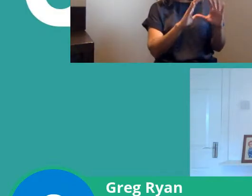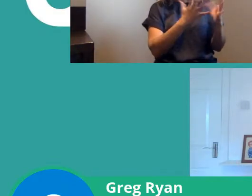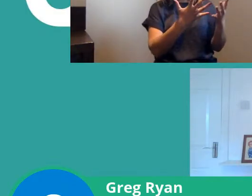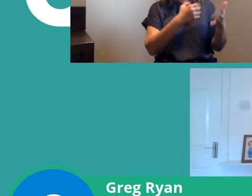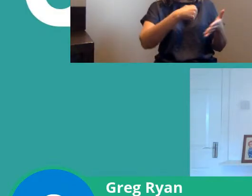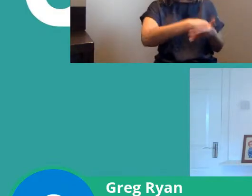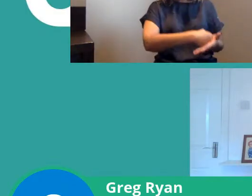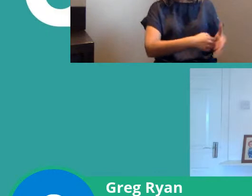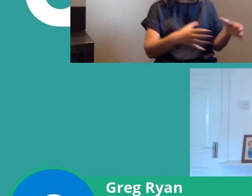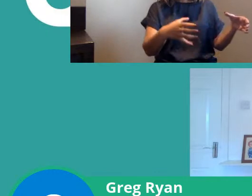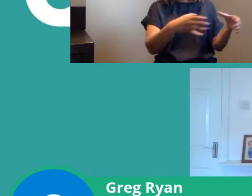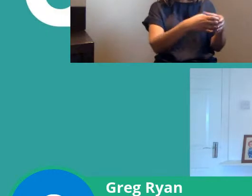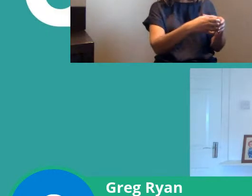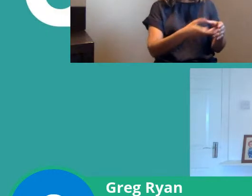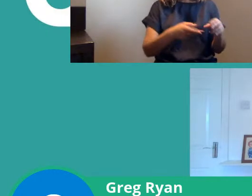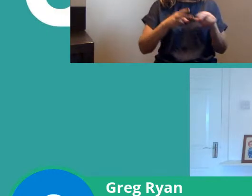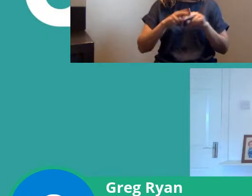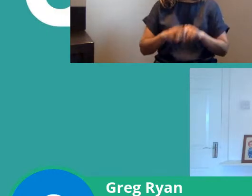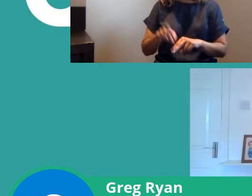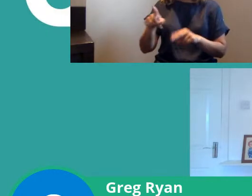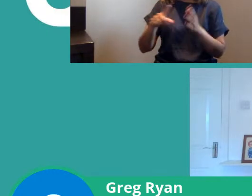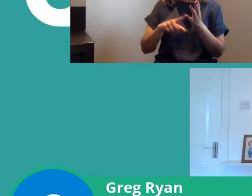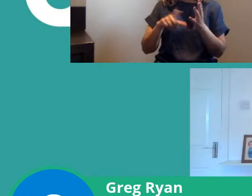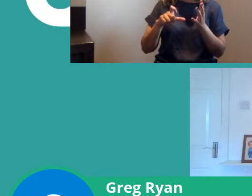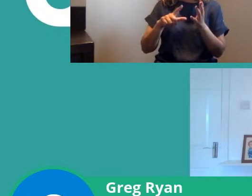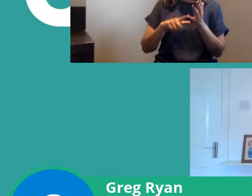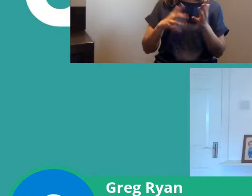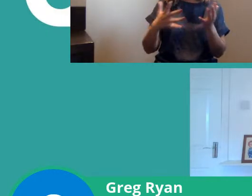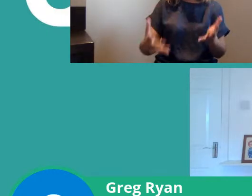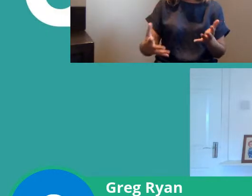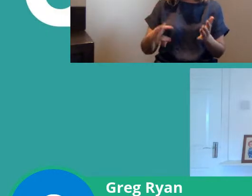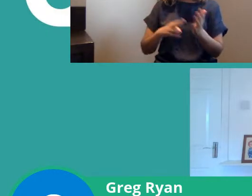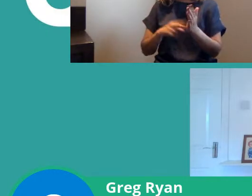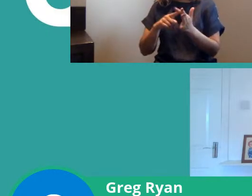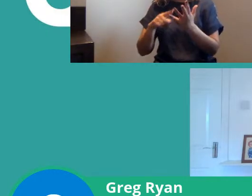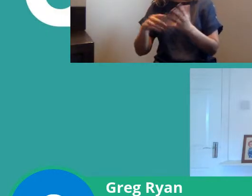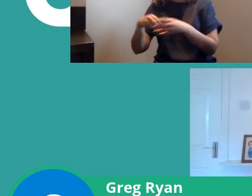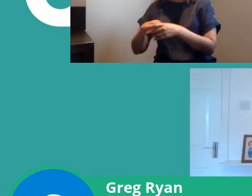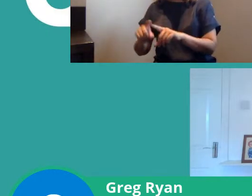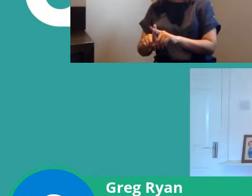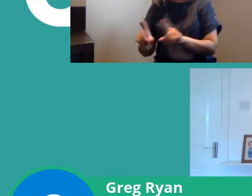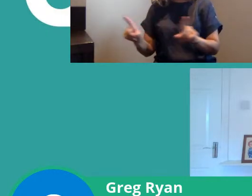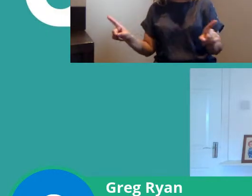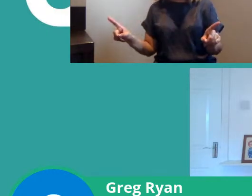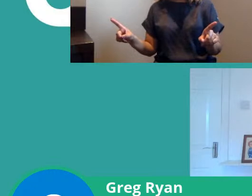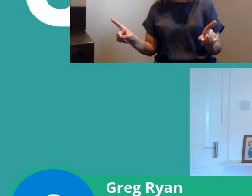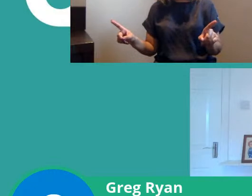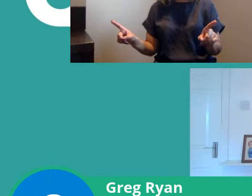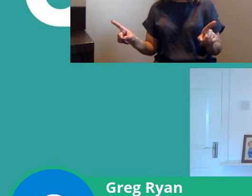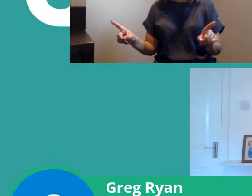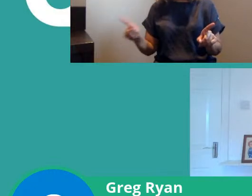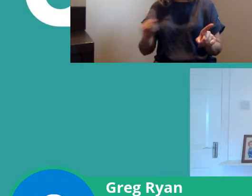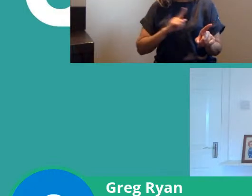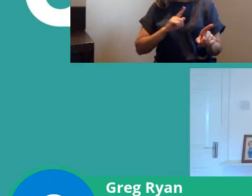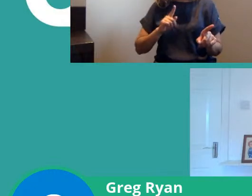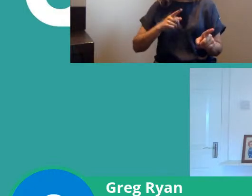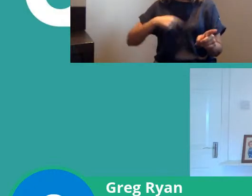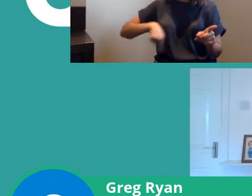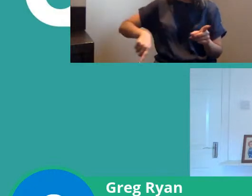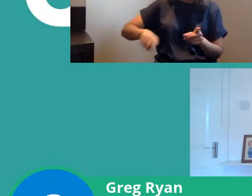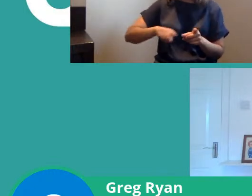but if you're a UCU or NEU member it works differently from that because what we're doing